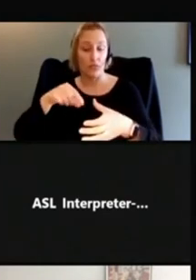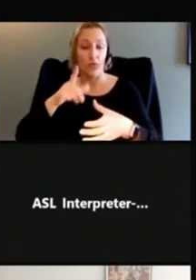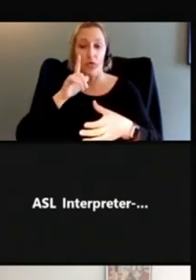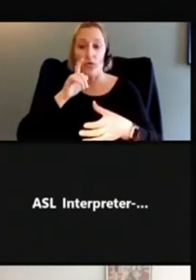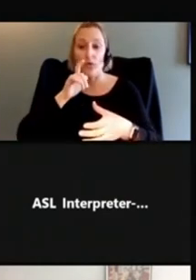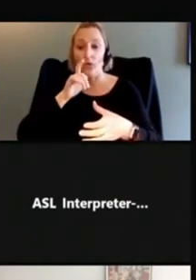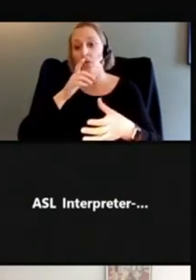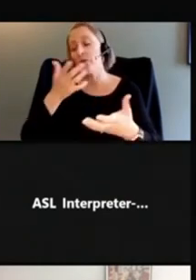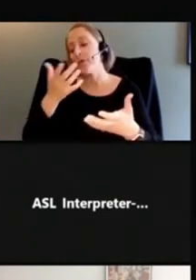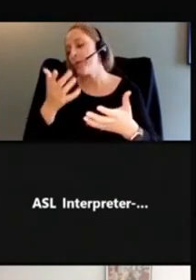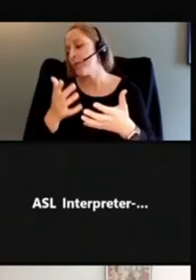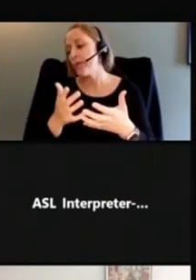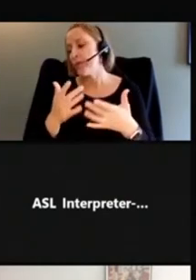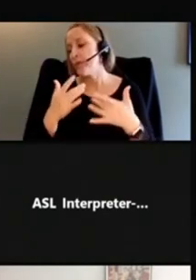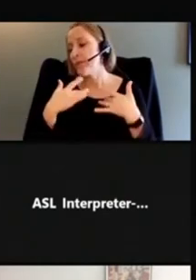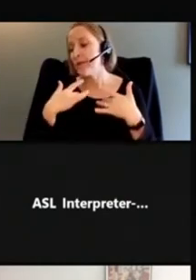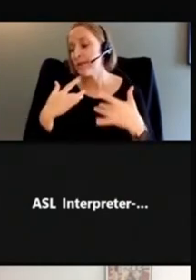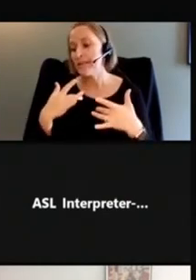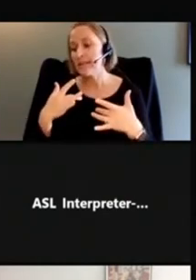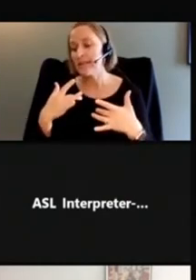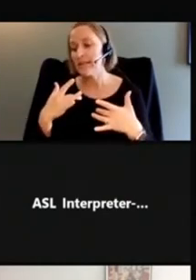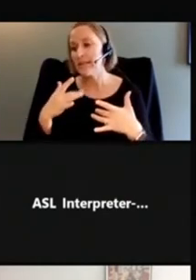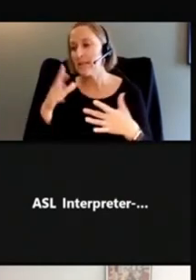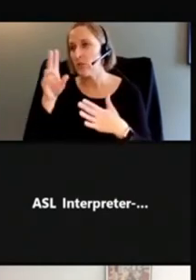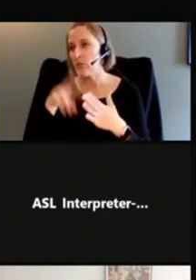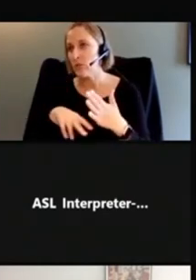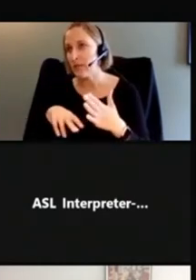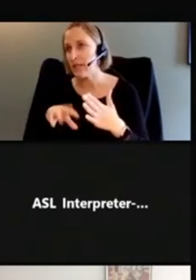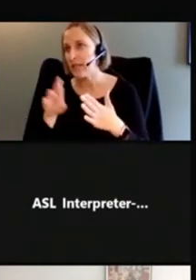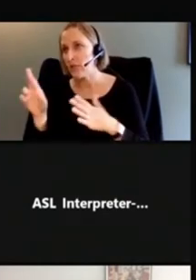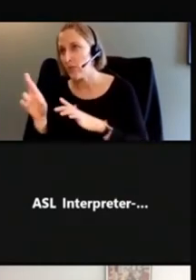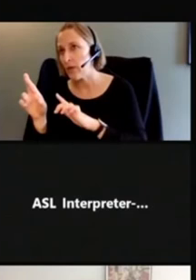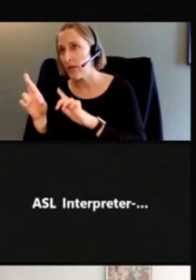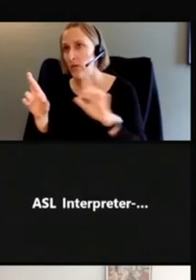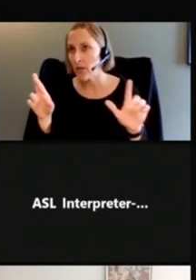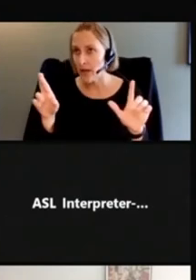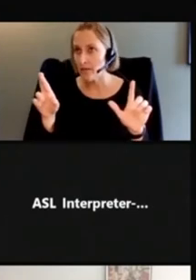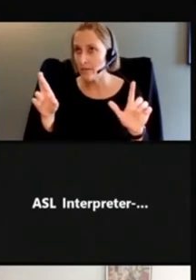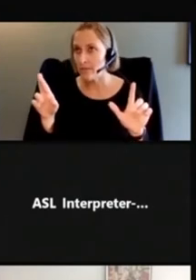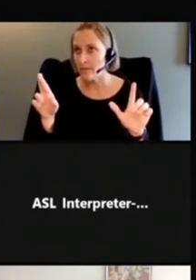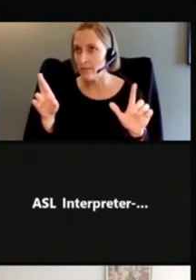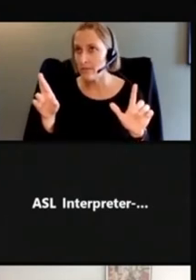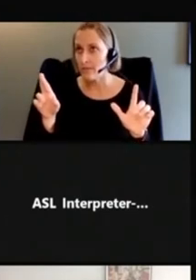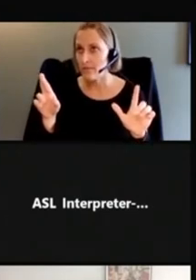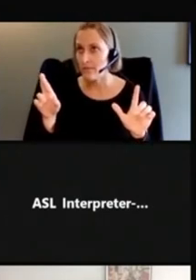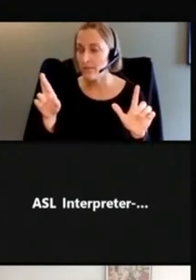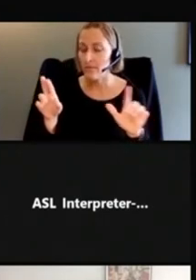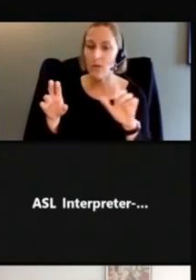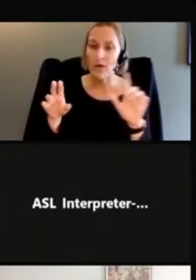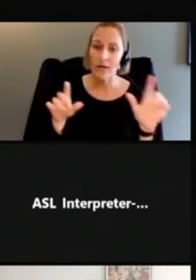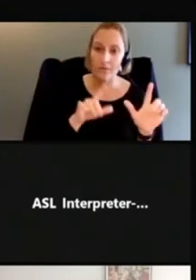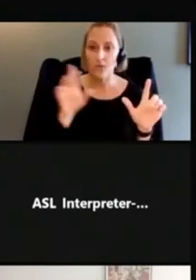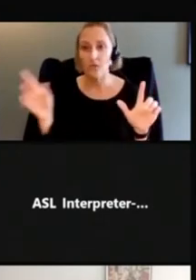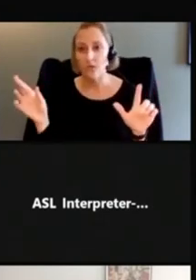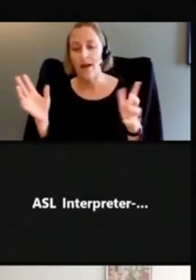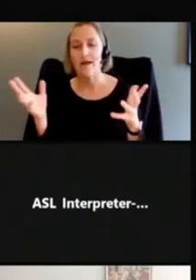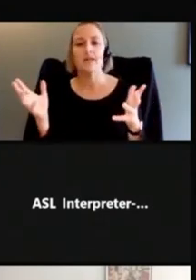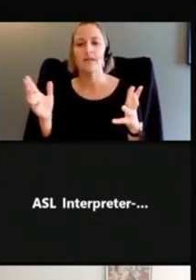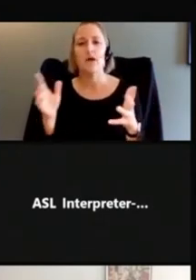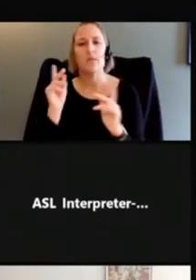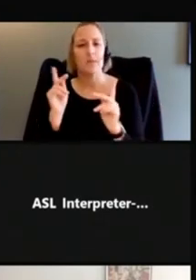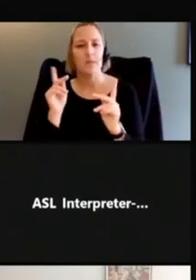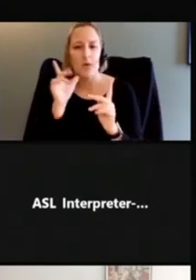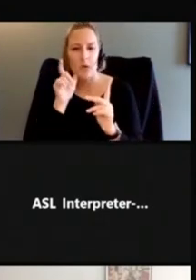left to left to right. We typically read left to right. So if you're creating products for a group that reads right to left,